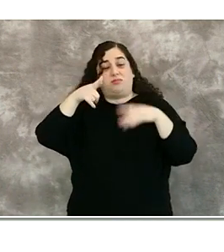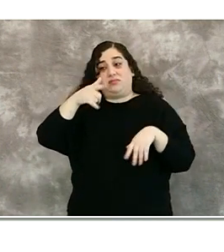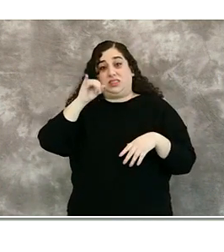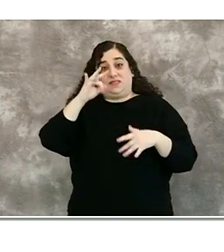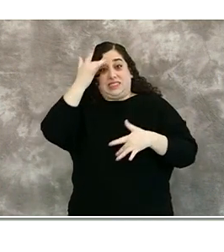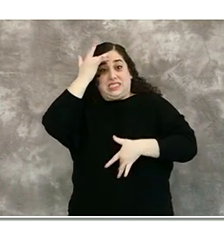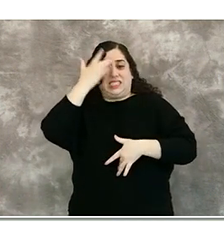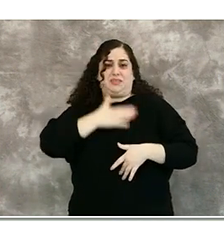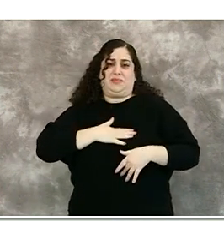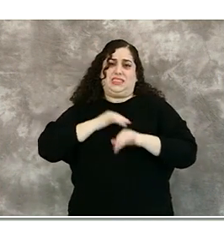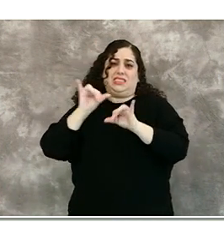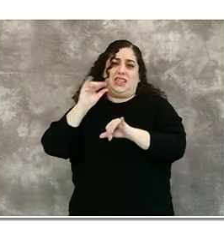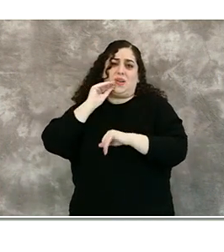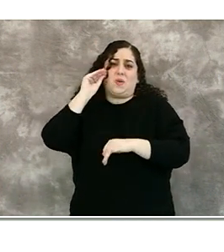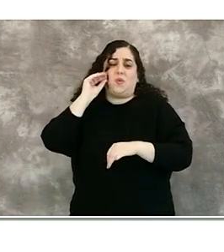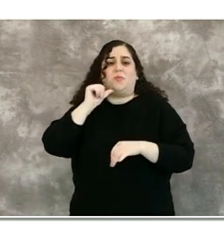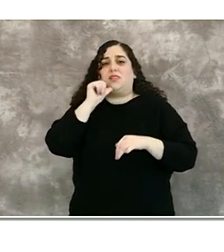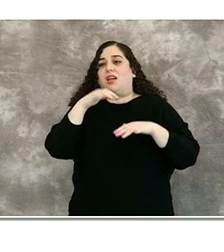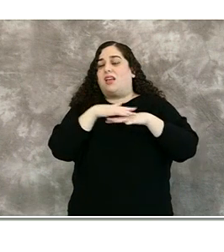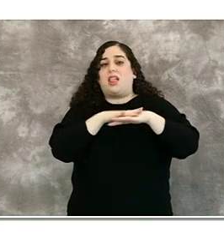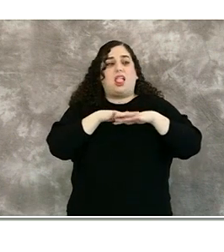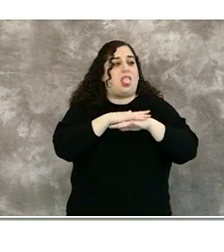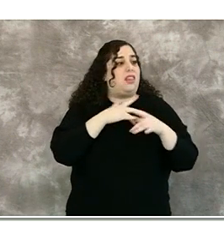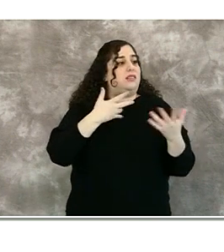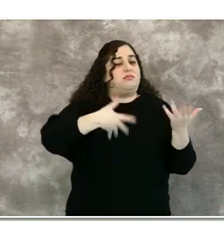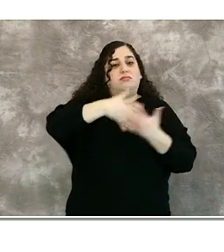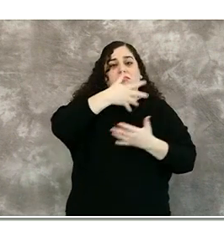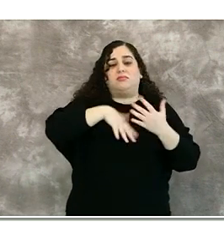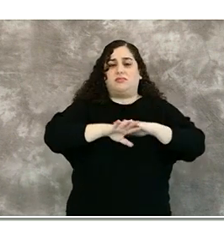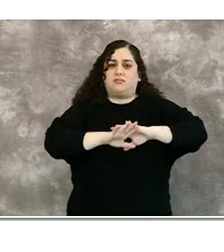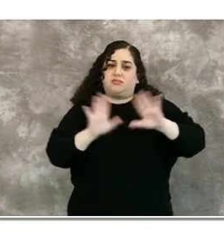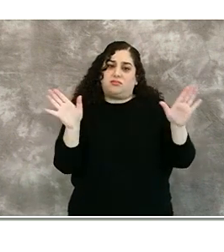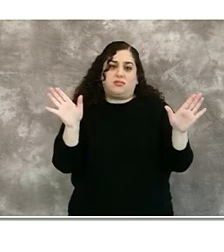Stay been We here today. Stay your contact.